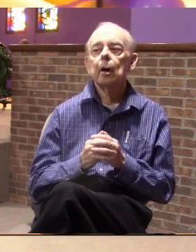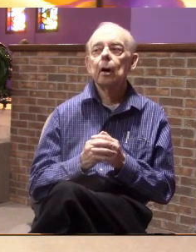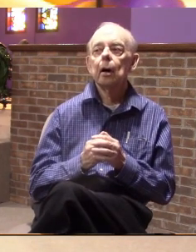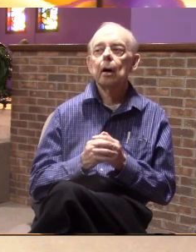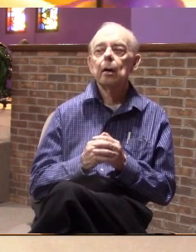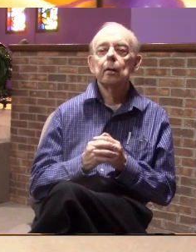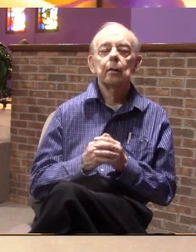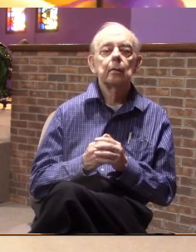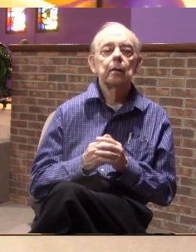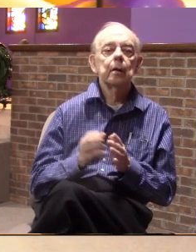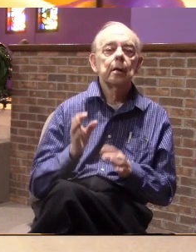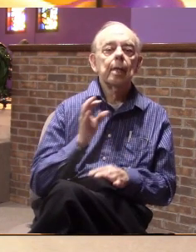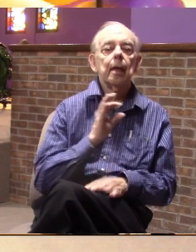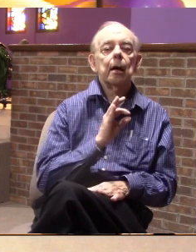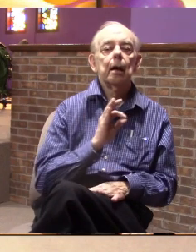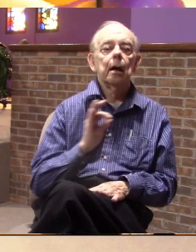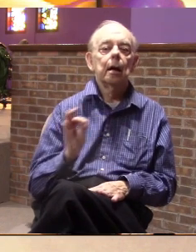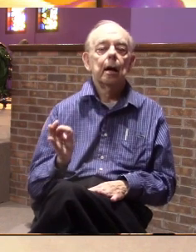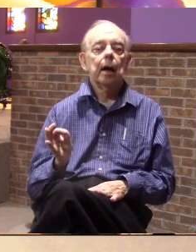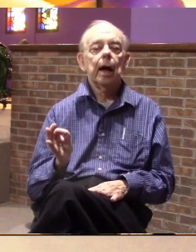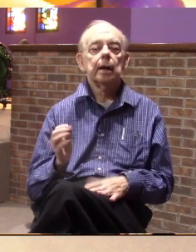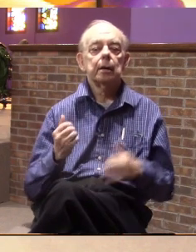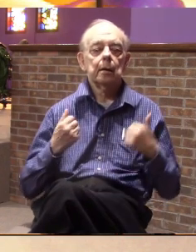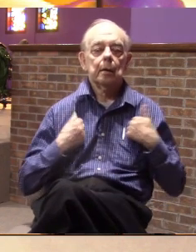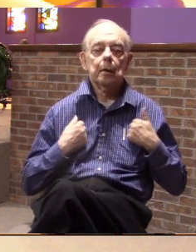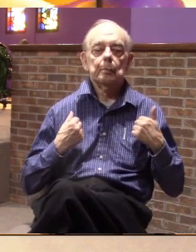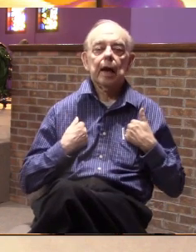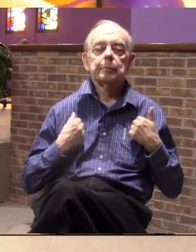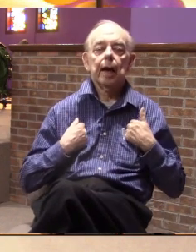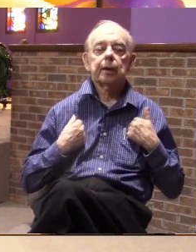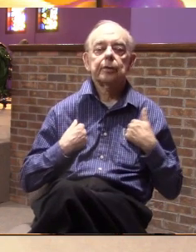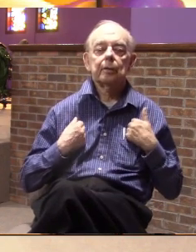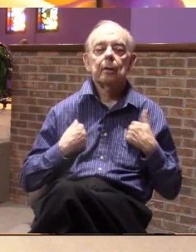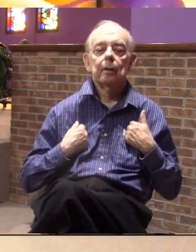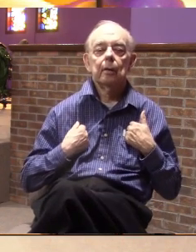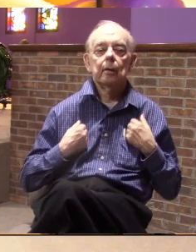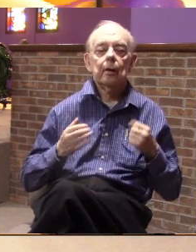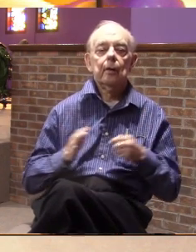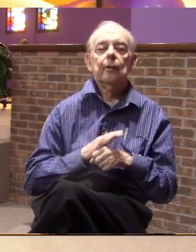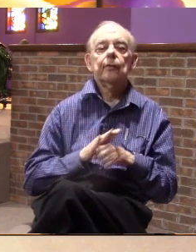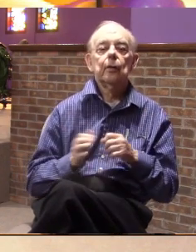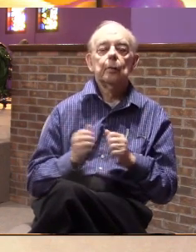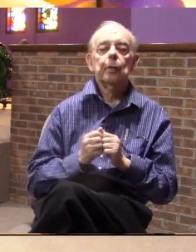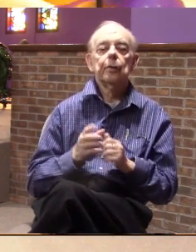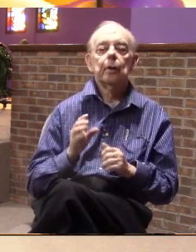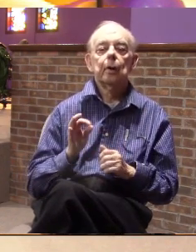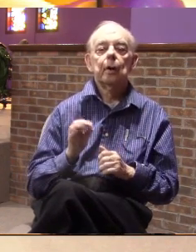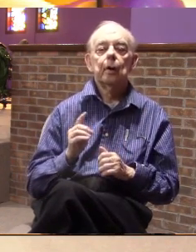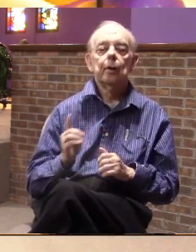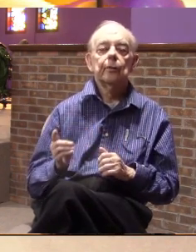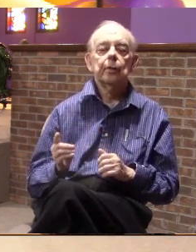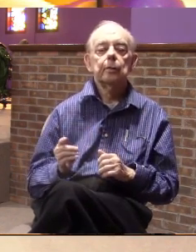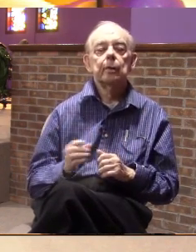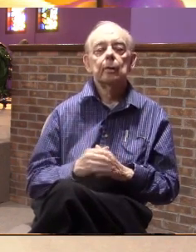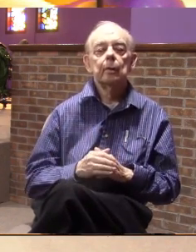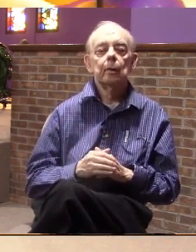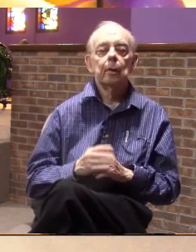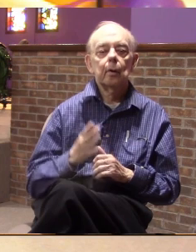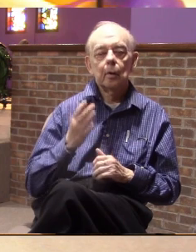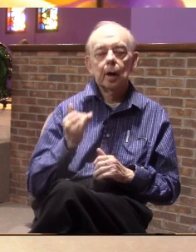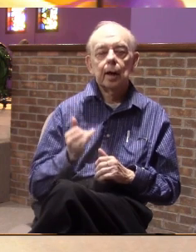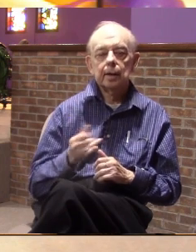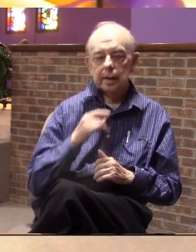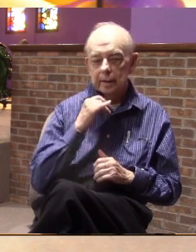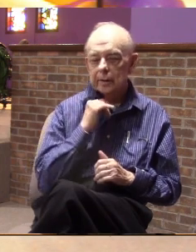every friday they had backpacks filled with food so